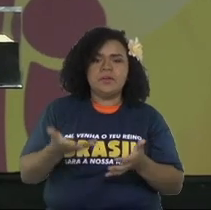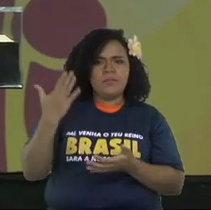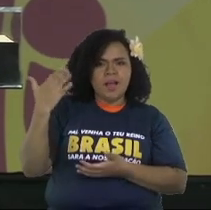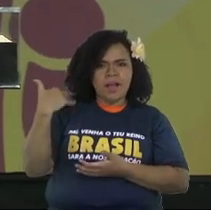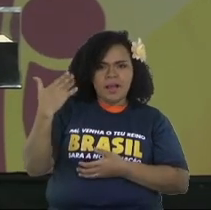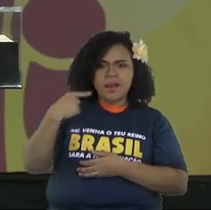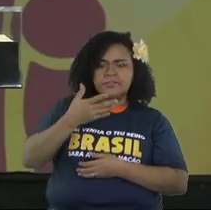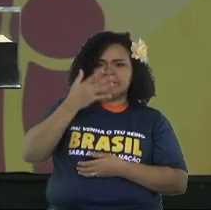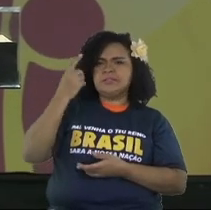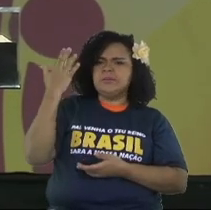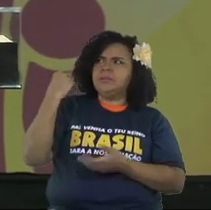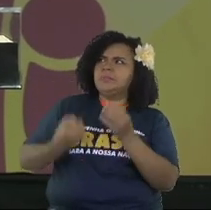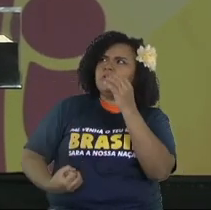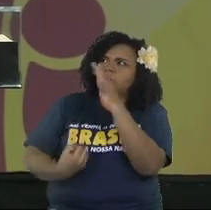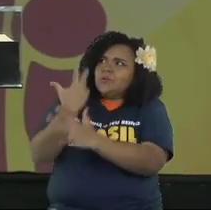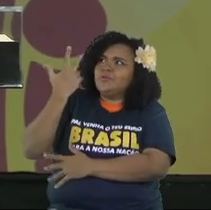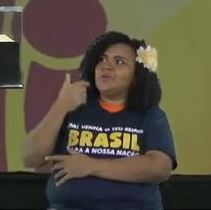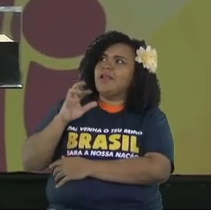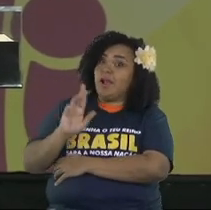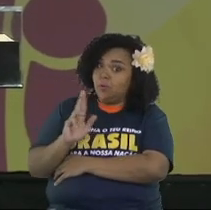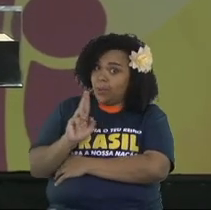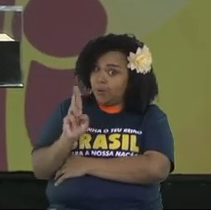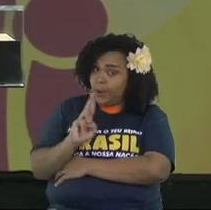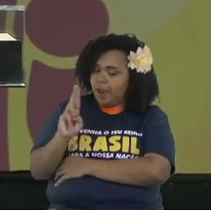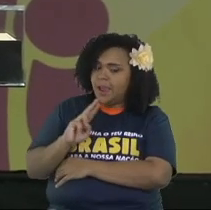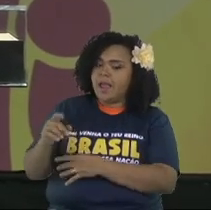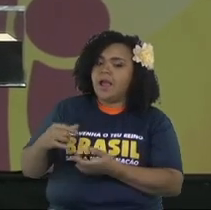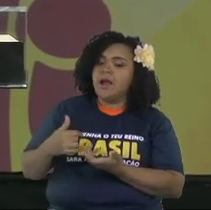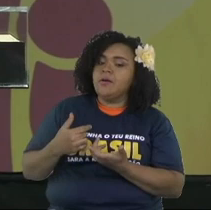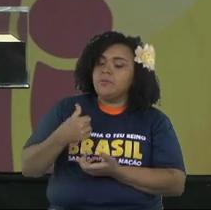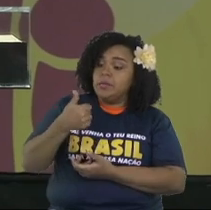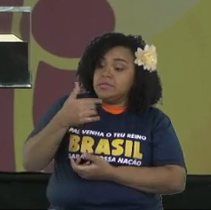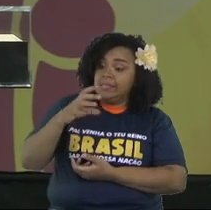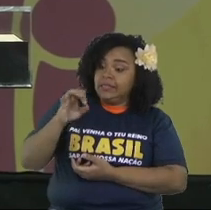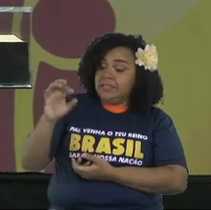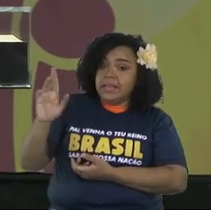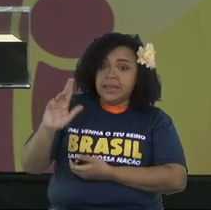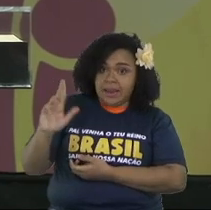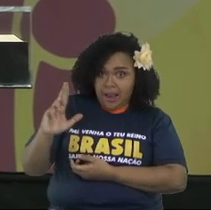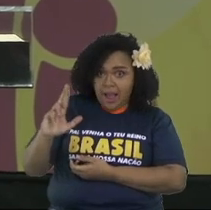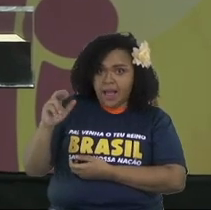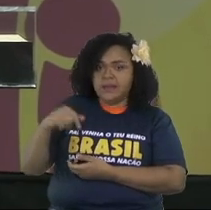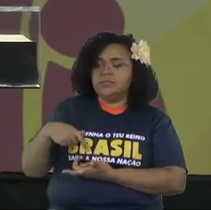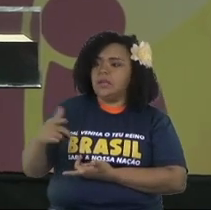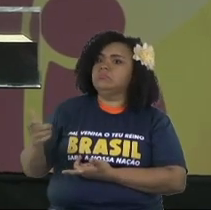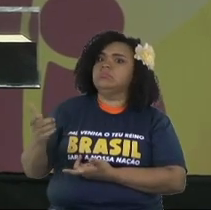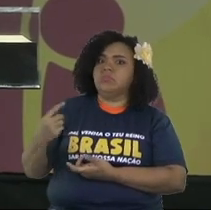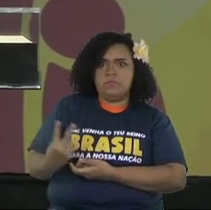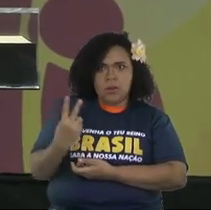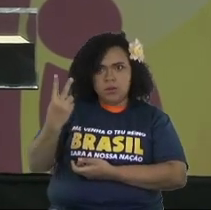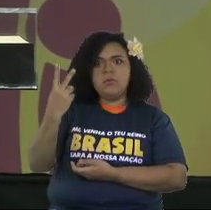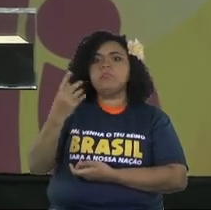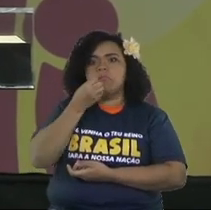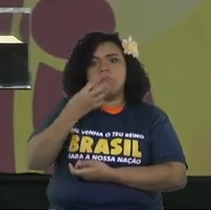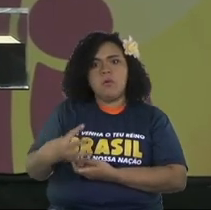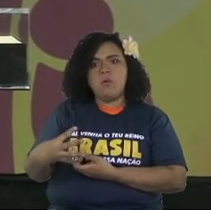when it was released, it is $50, but today is like $20,